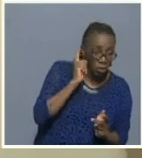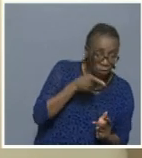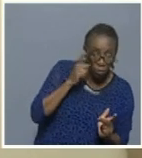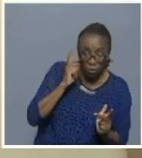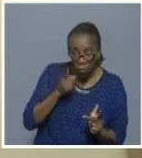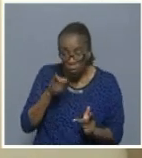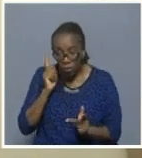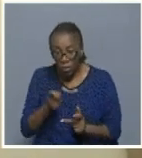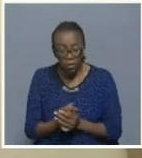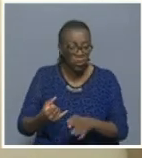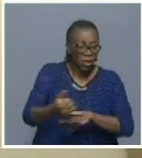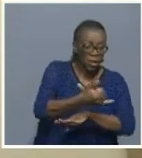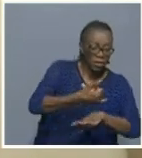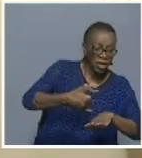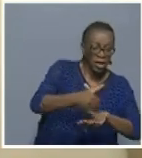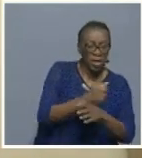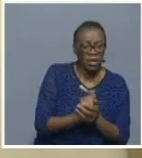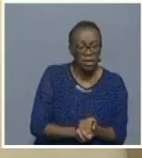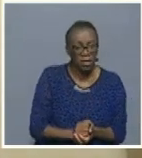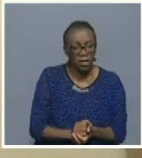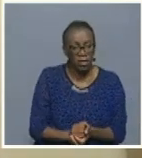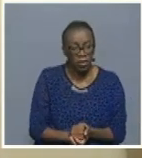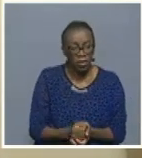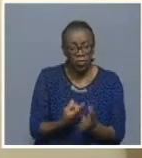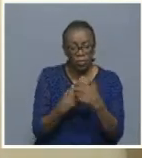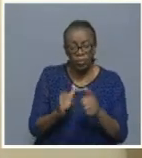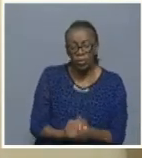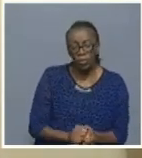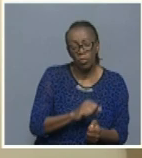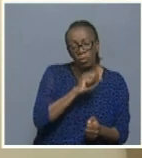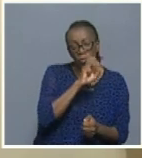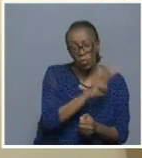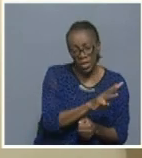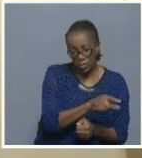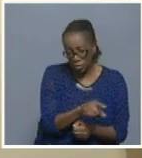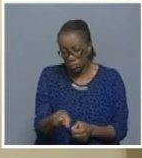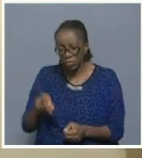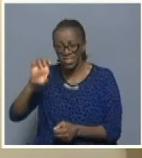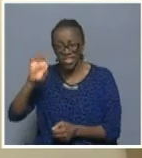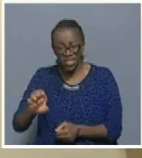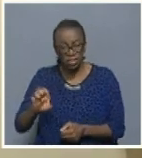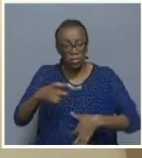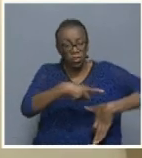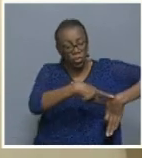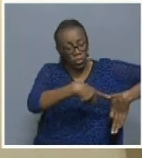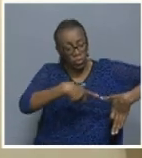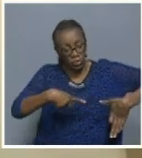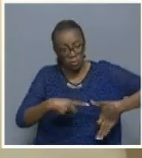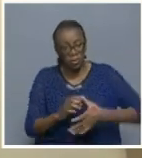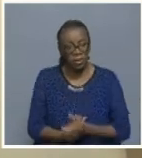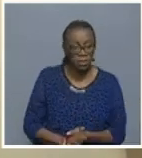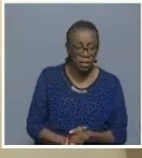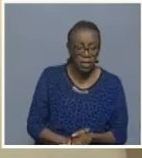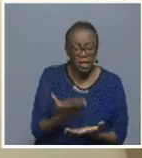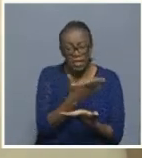Kamenga in the west to Impalila in the east. Because on the one hand, because have to go on land, the other